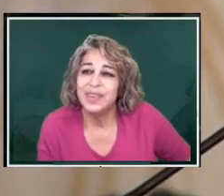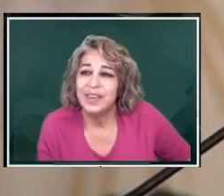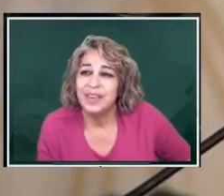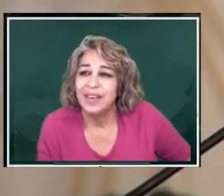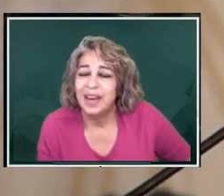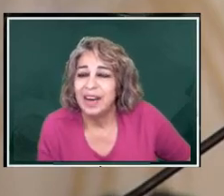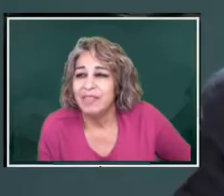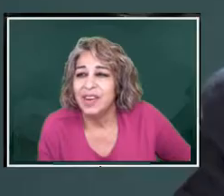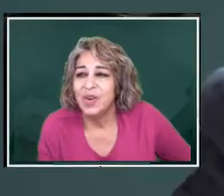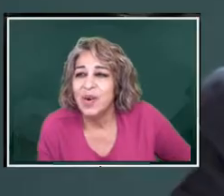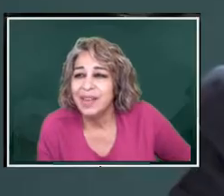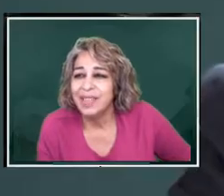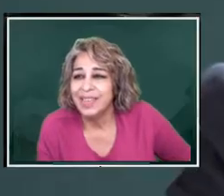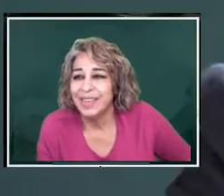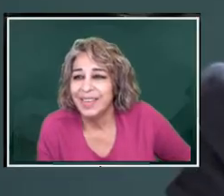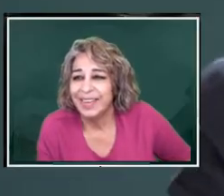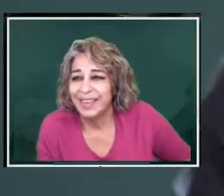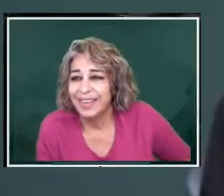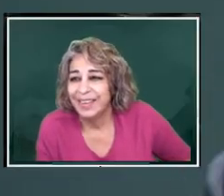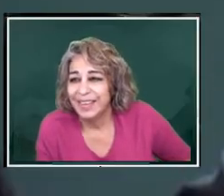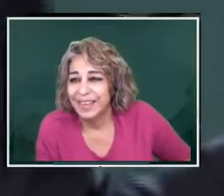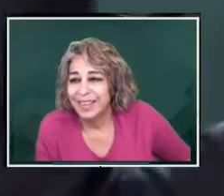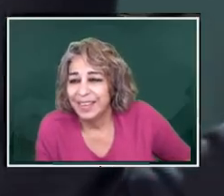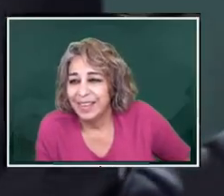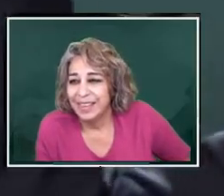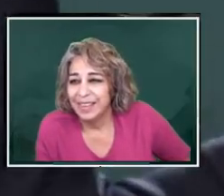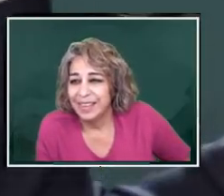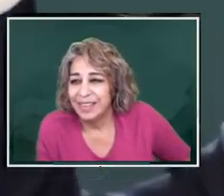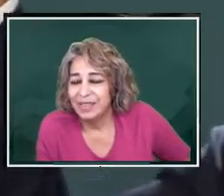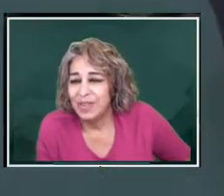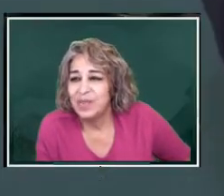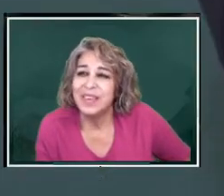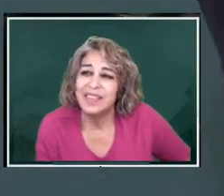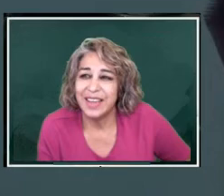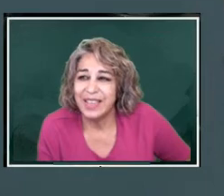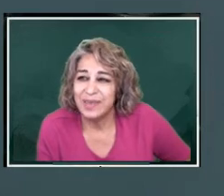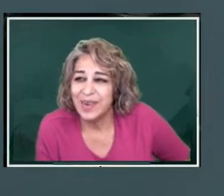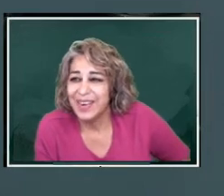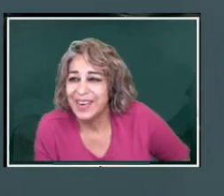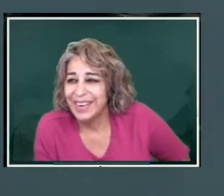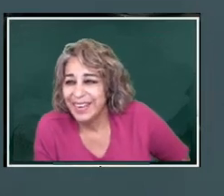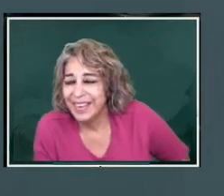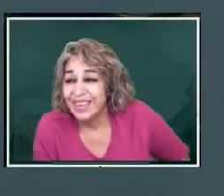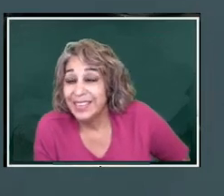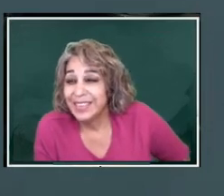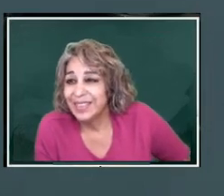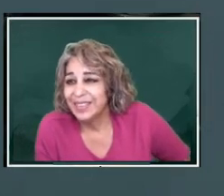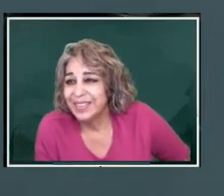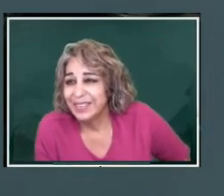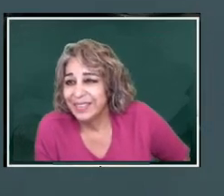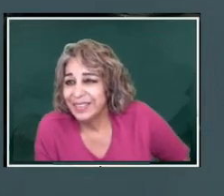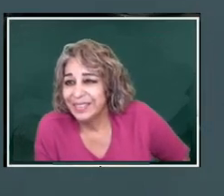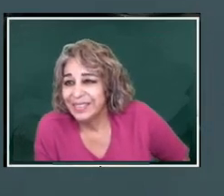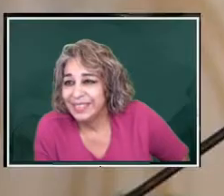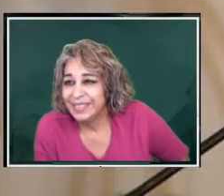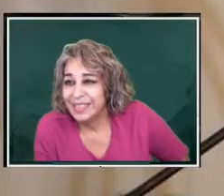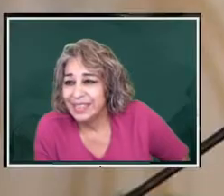with the food of the North, from the other side of the border. So,